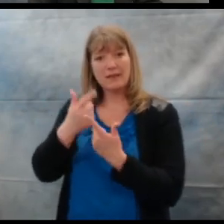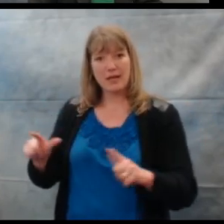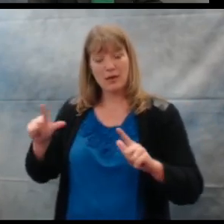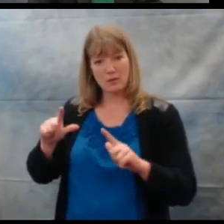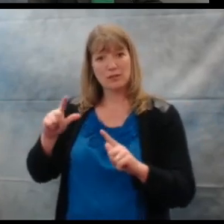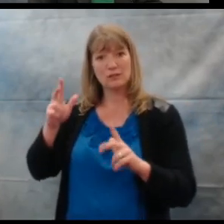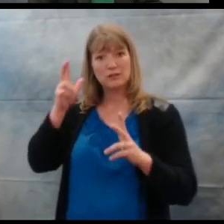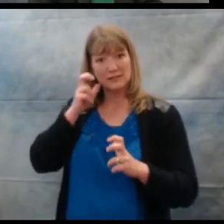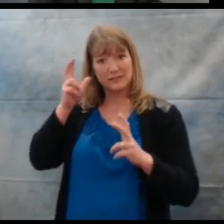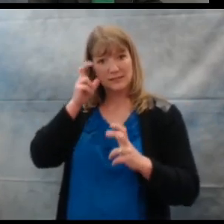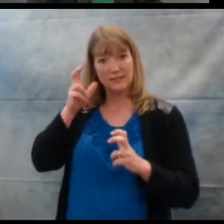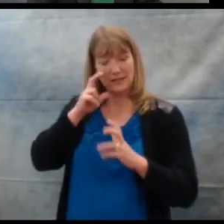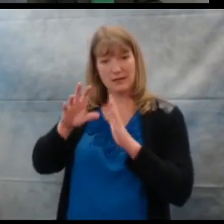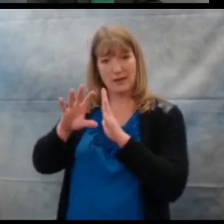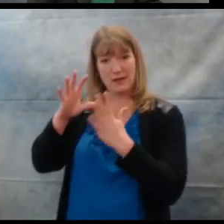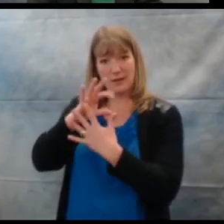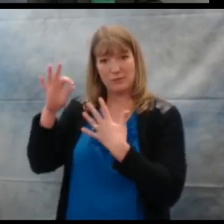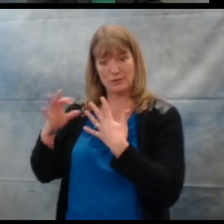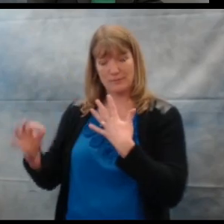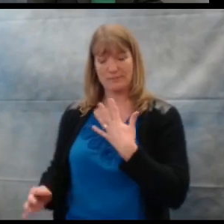communication option.